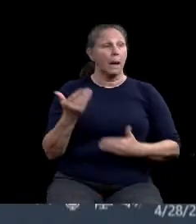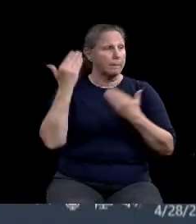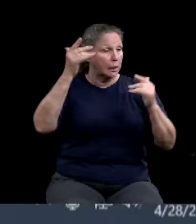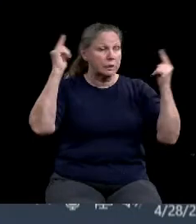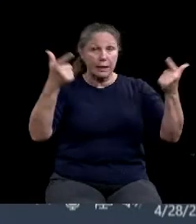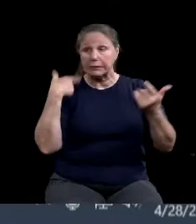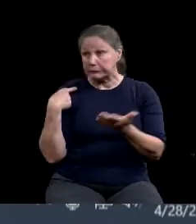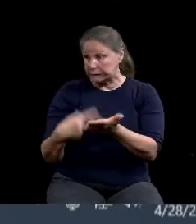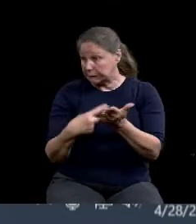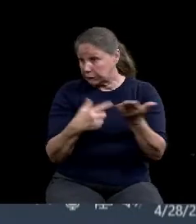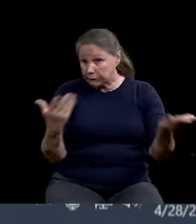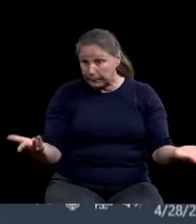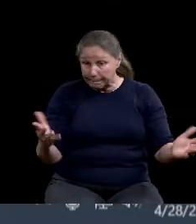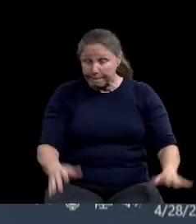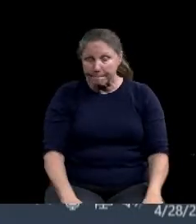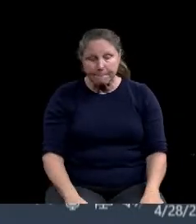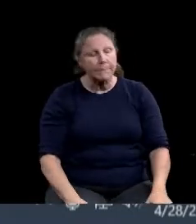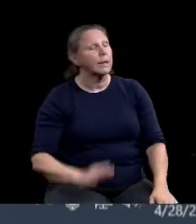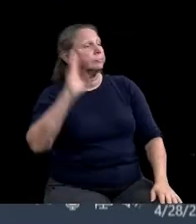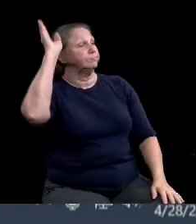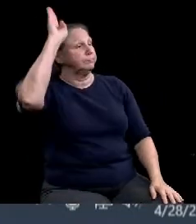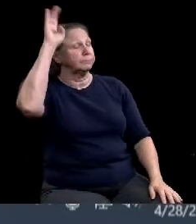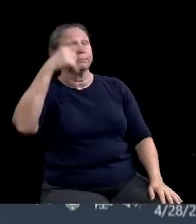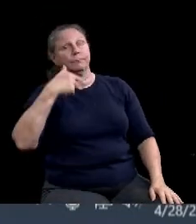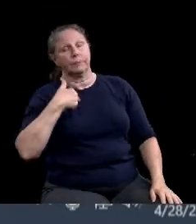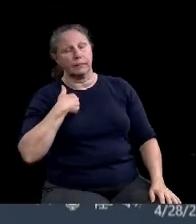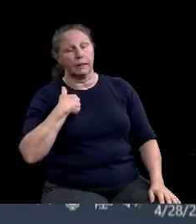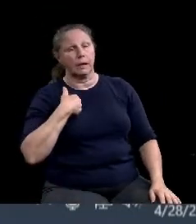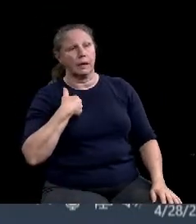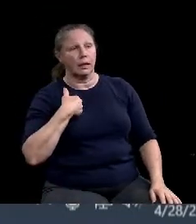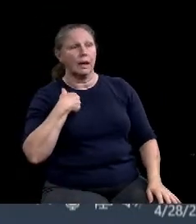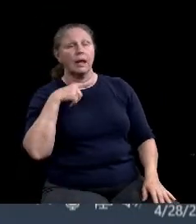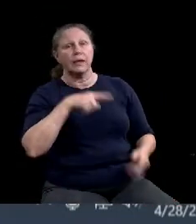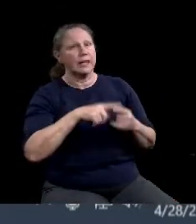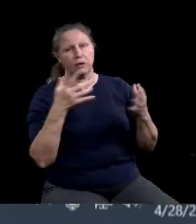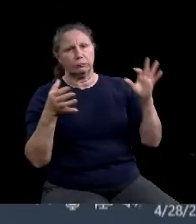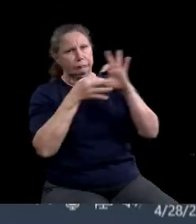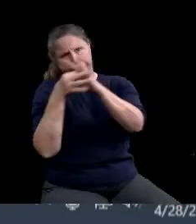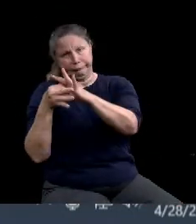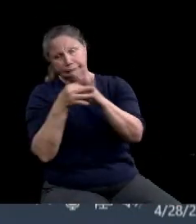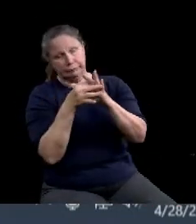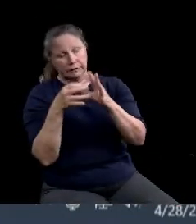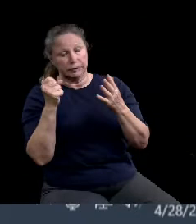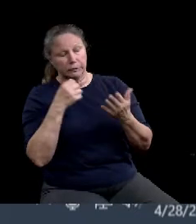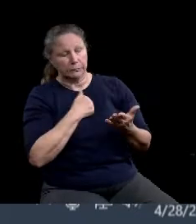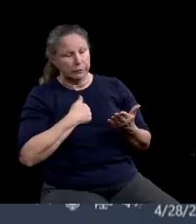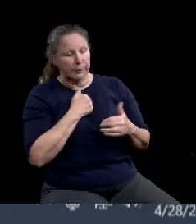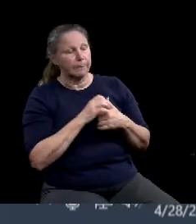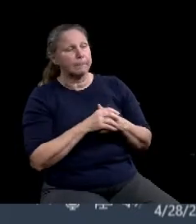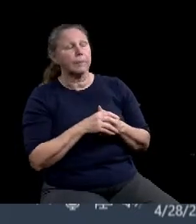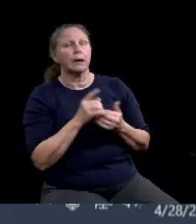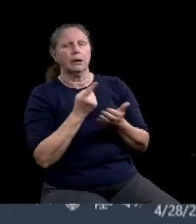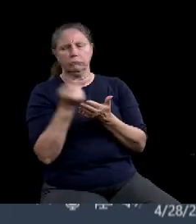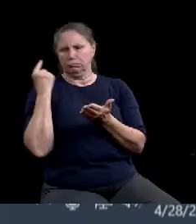just kind of, and a lot of these wrapped together today, but I know that a few weeks ago, Mayor, you asked us to put together these tasks for us, and one of them was to address business